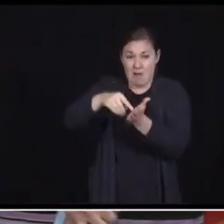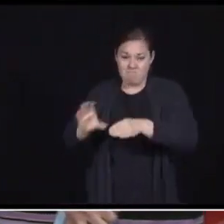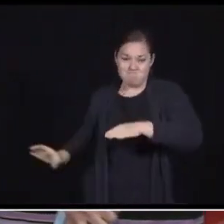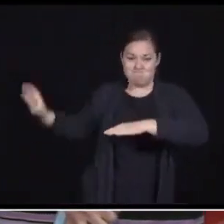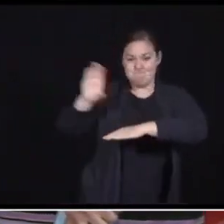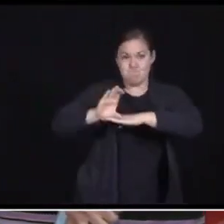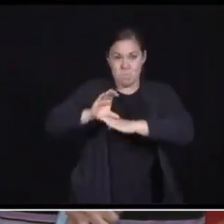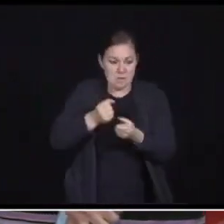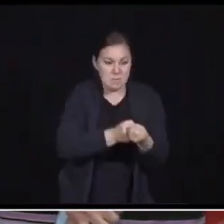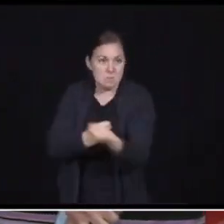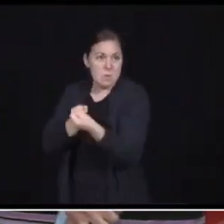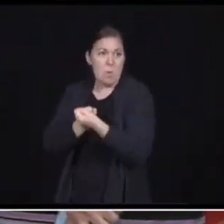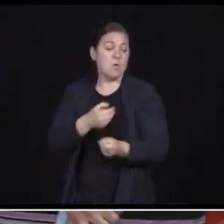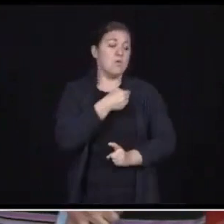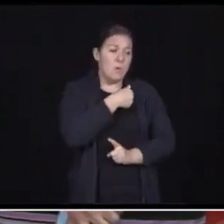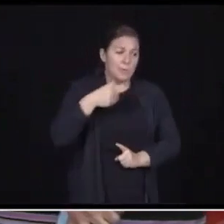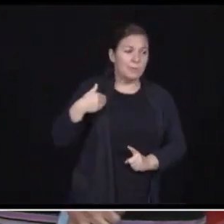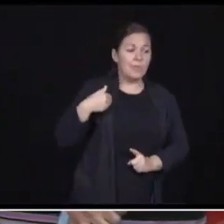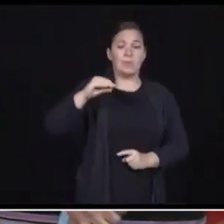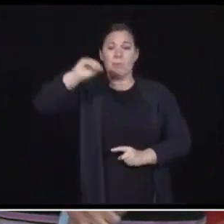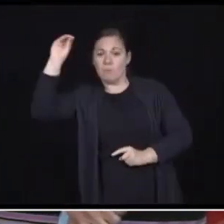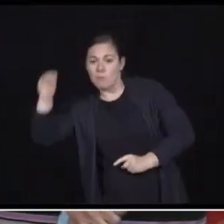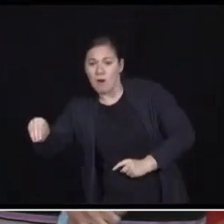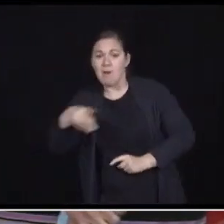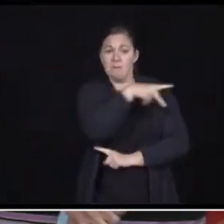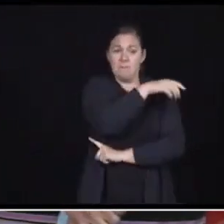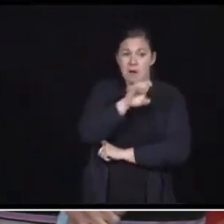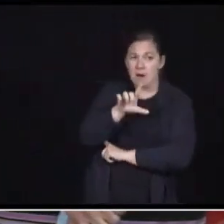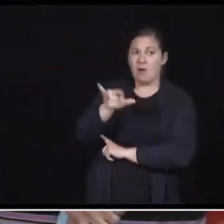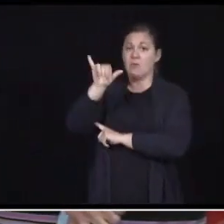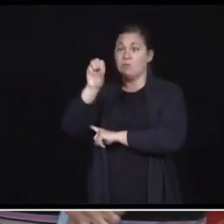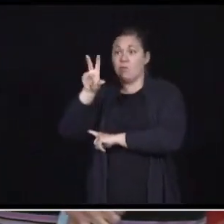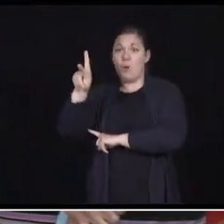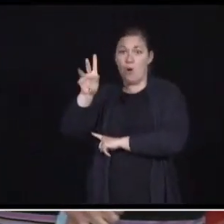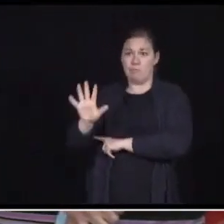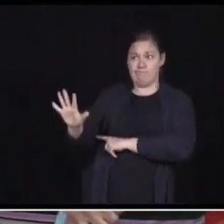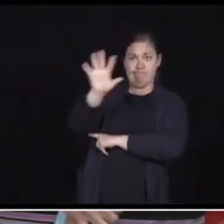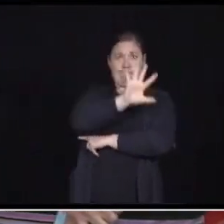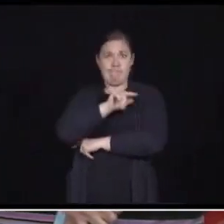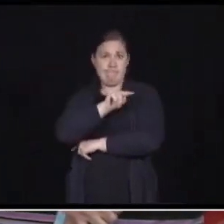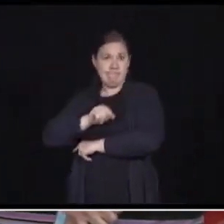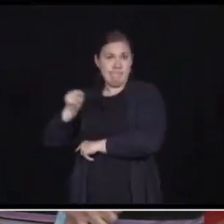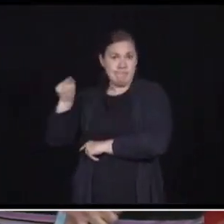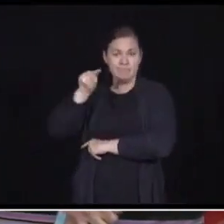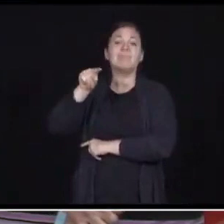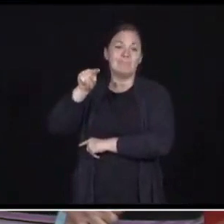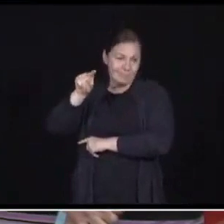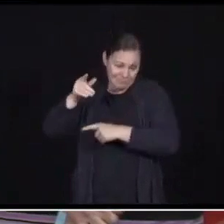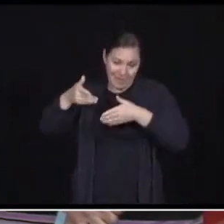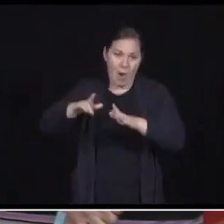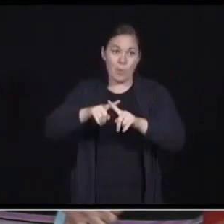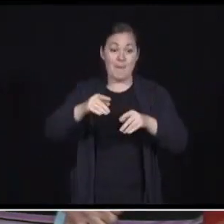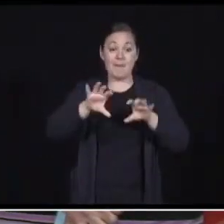Ottawa, Peel and York region. This funding will help provide more physical distancing in classrooms, support smaller